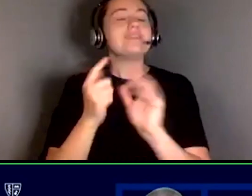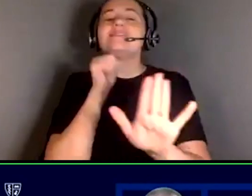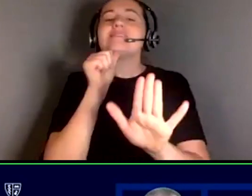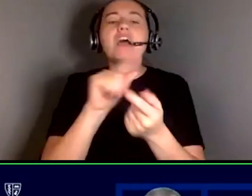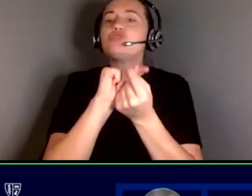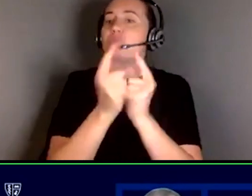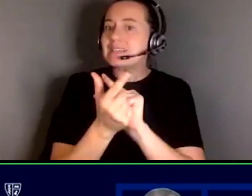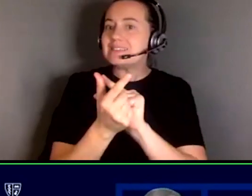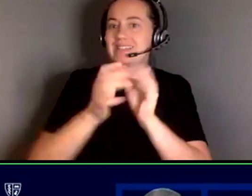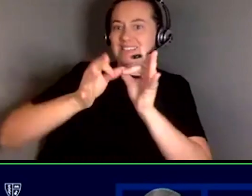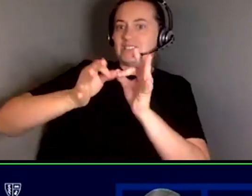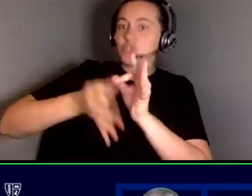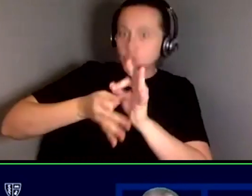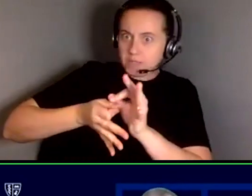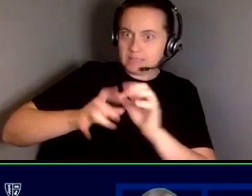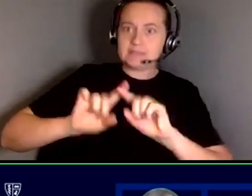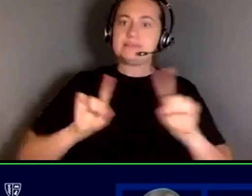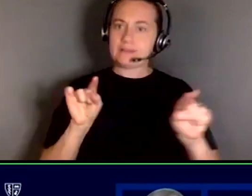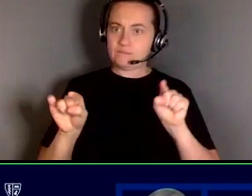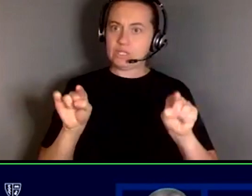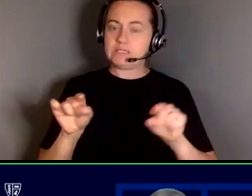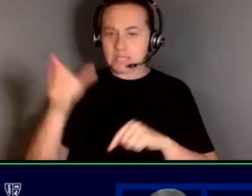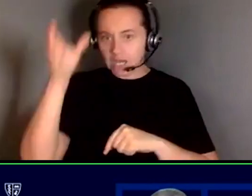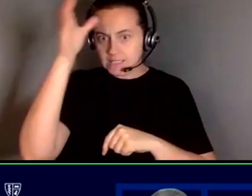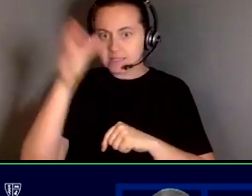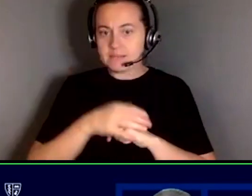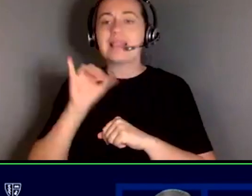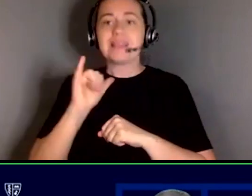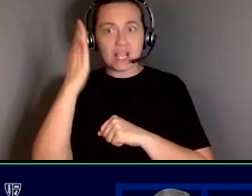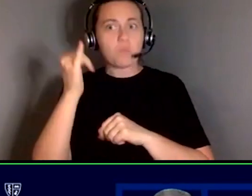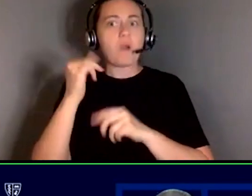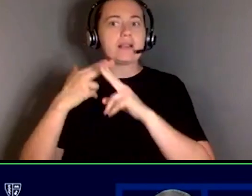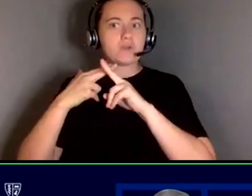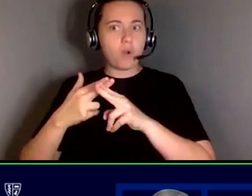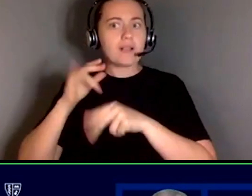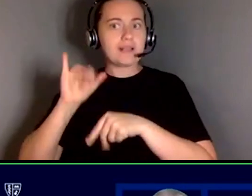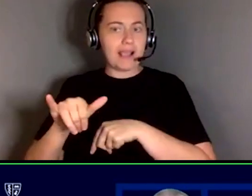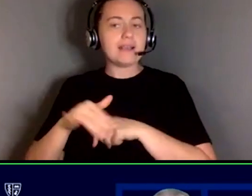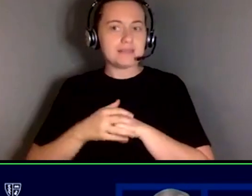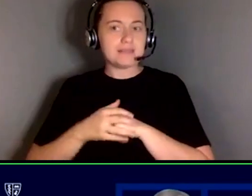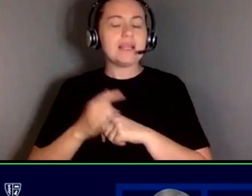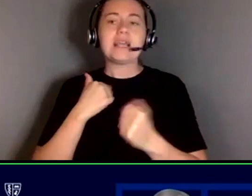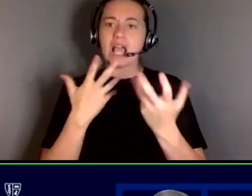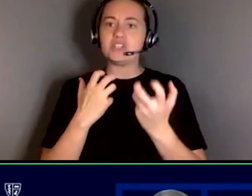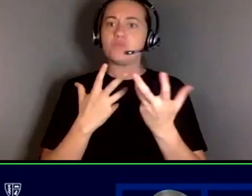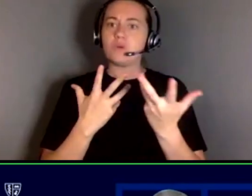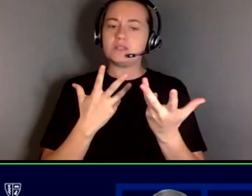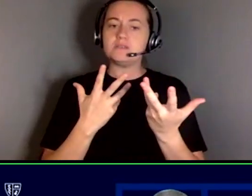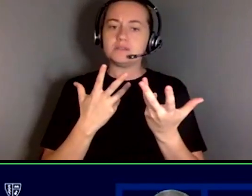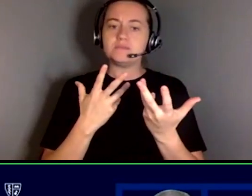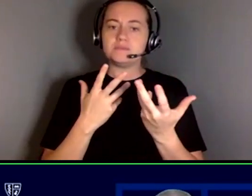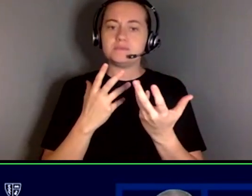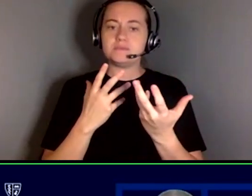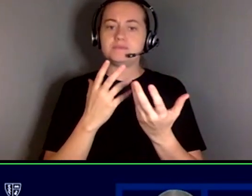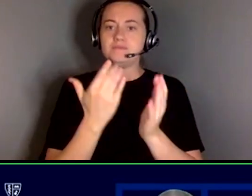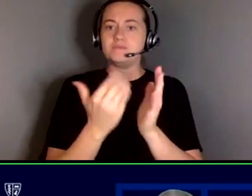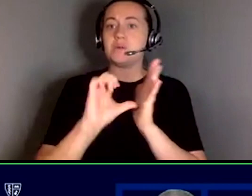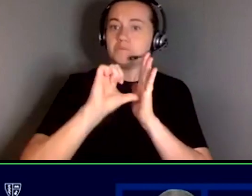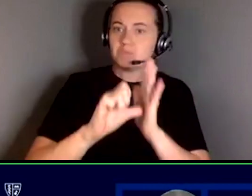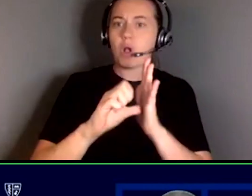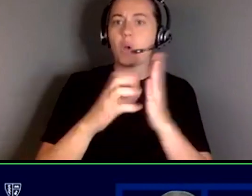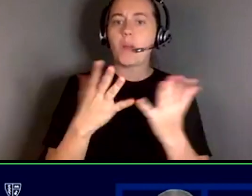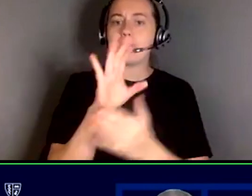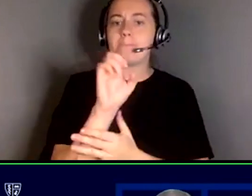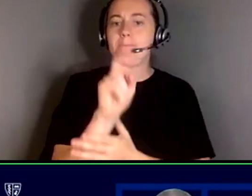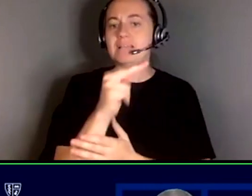it's interpreting it's different concept that's why it's called that so i just wanted to second um what ben just said i mean that's true